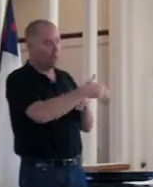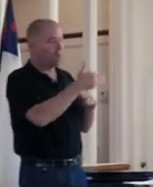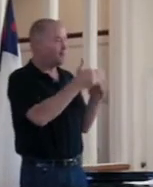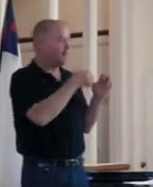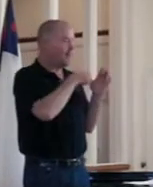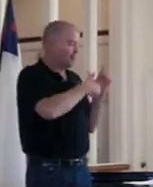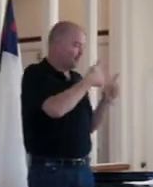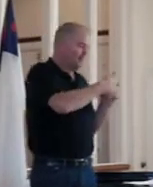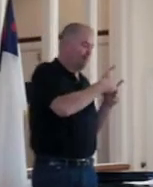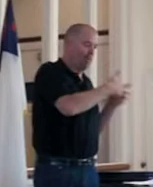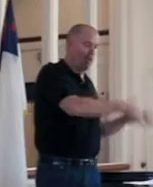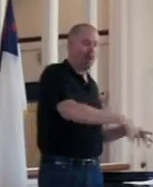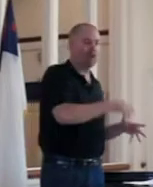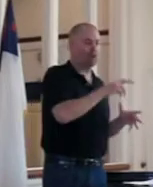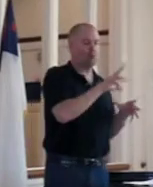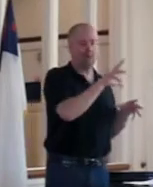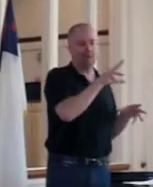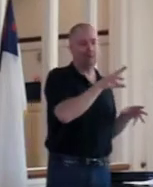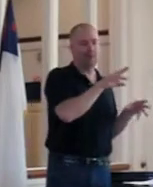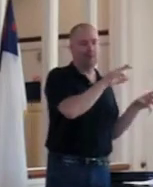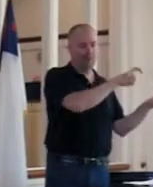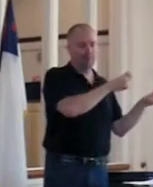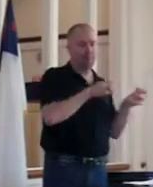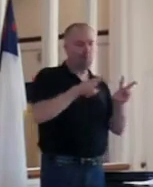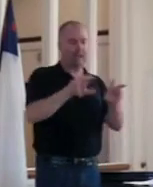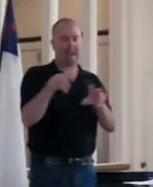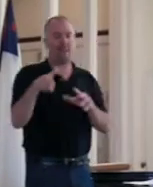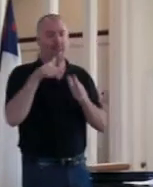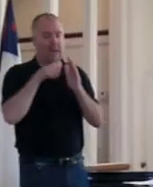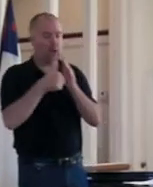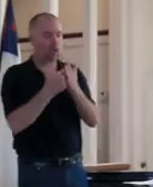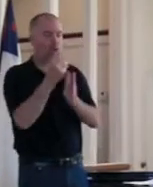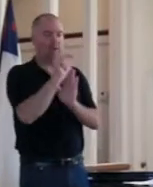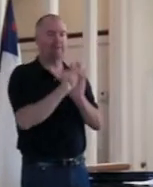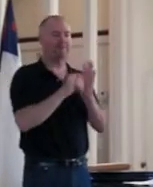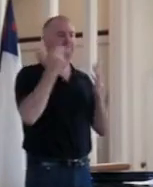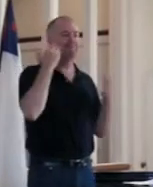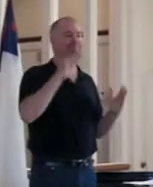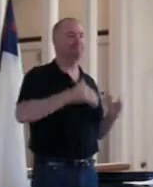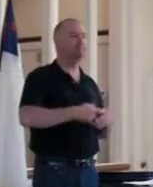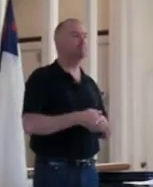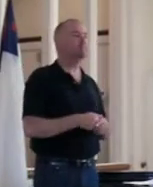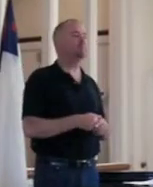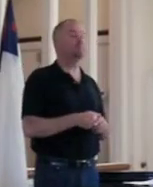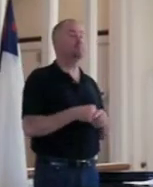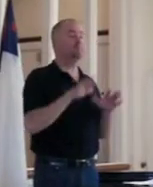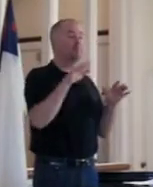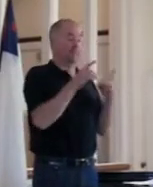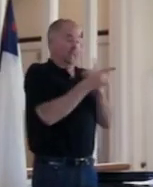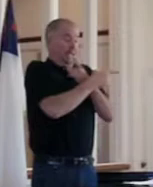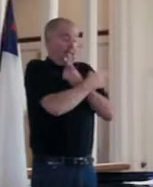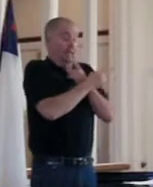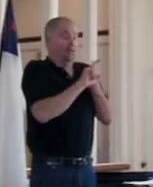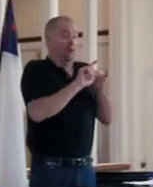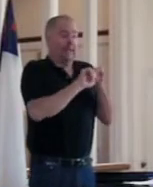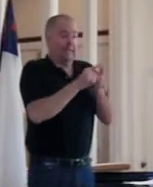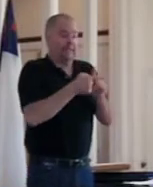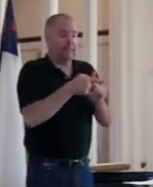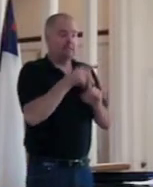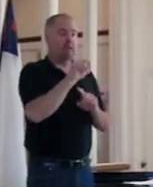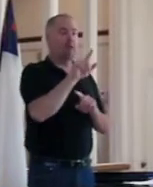or perhaps even incorporated into this letter that we have in the New Testament. Dear friends, says Paul,